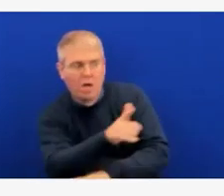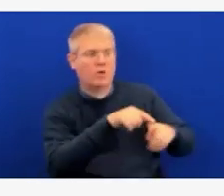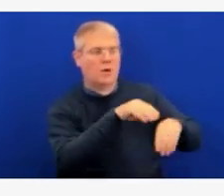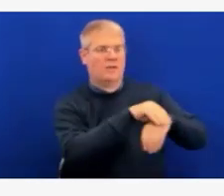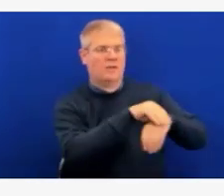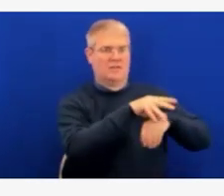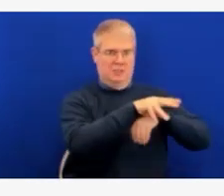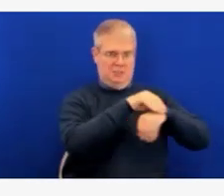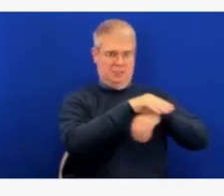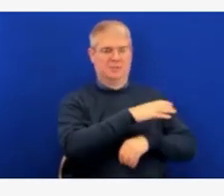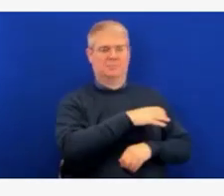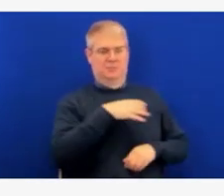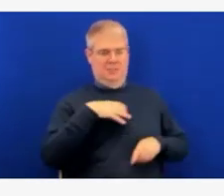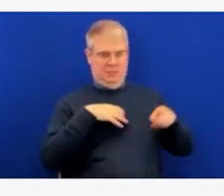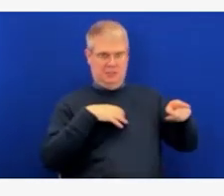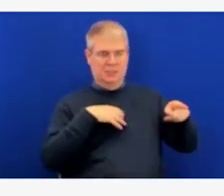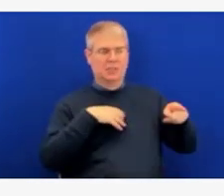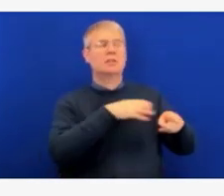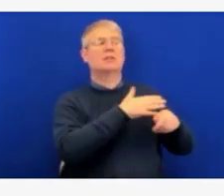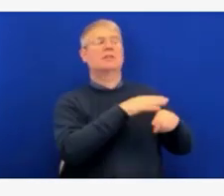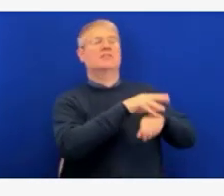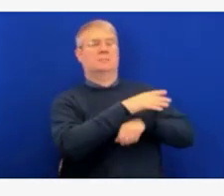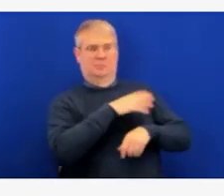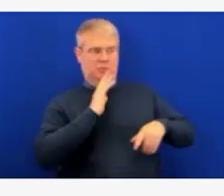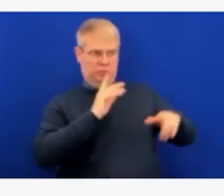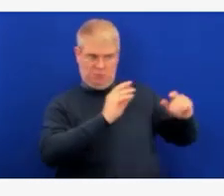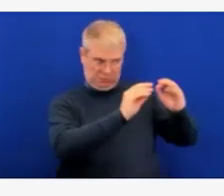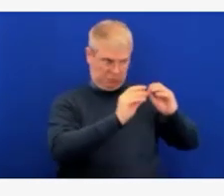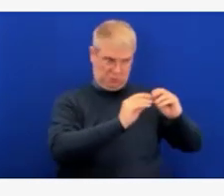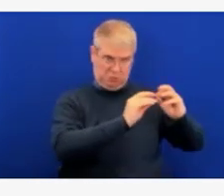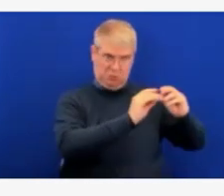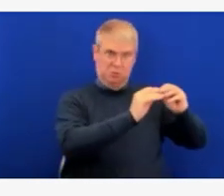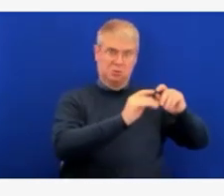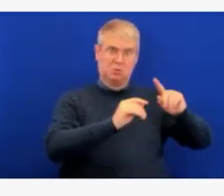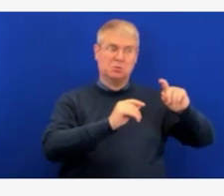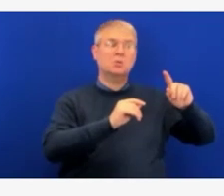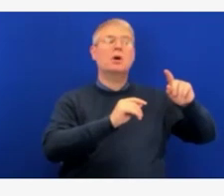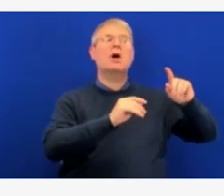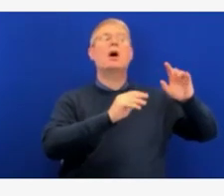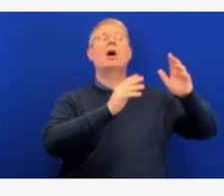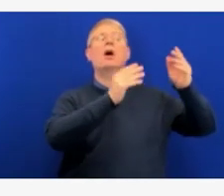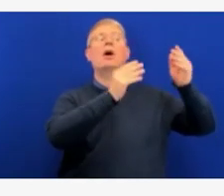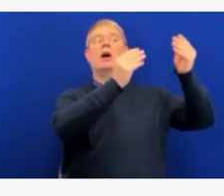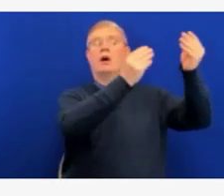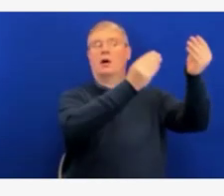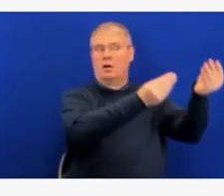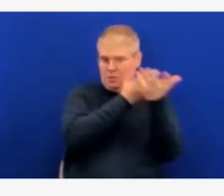recommendation, and then I'll make a decision if it's time or not. So that's the process to come out.